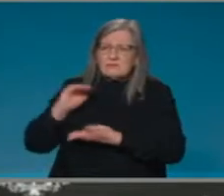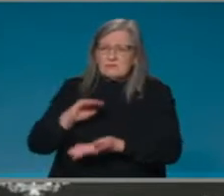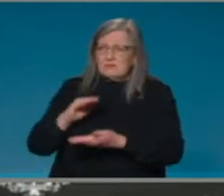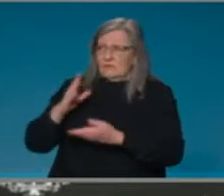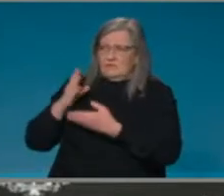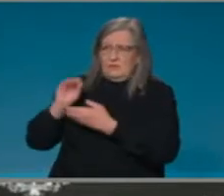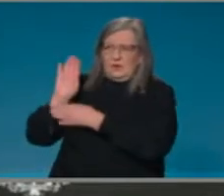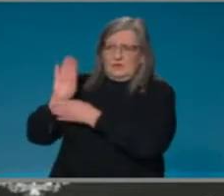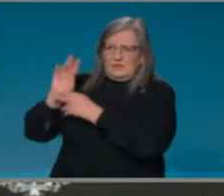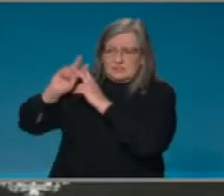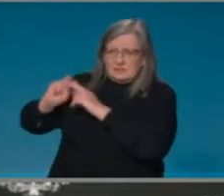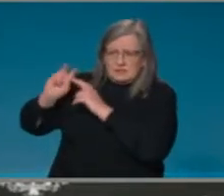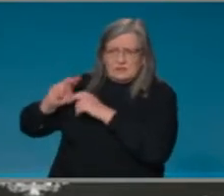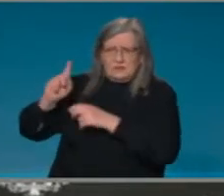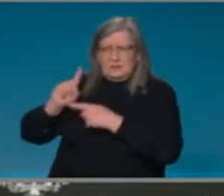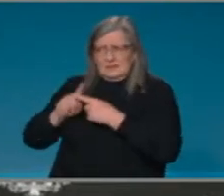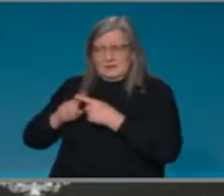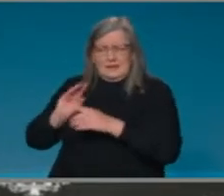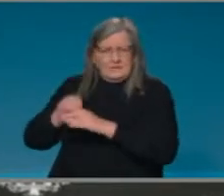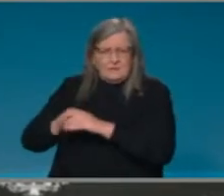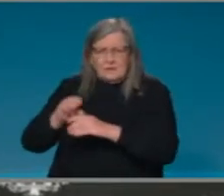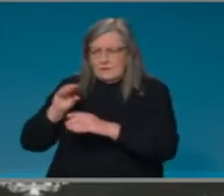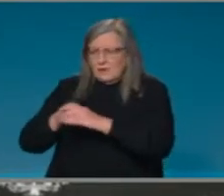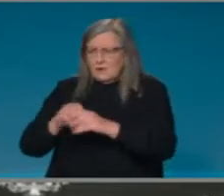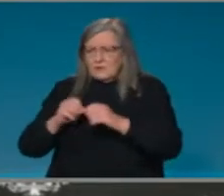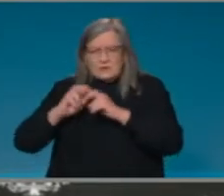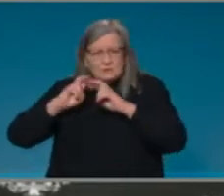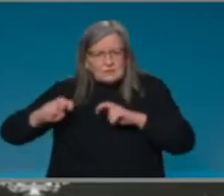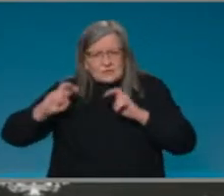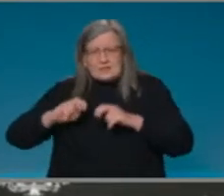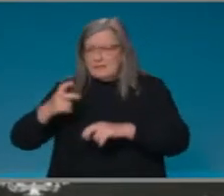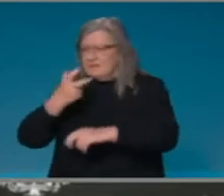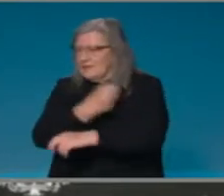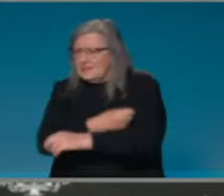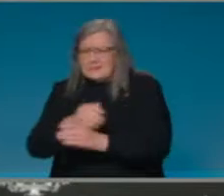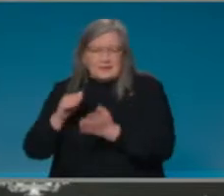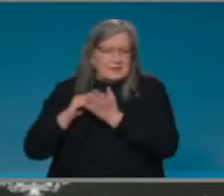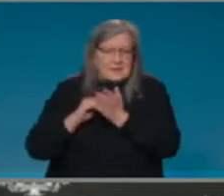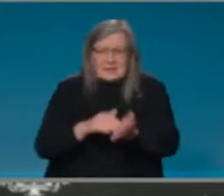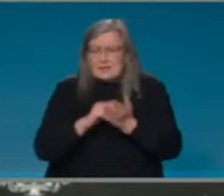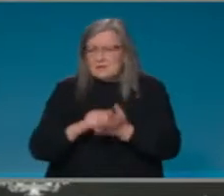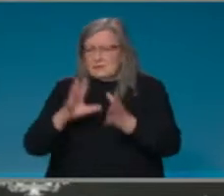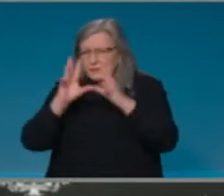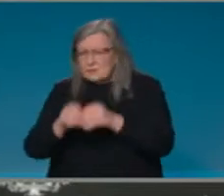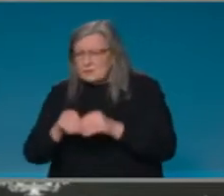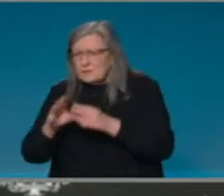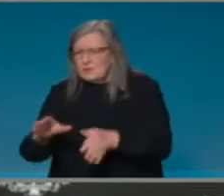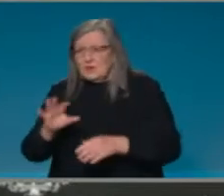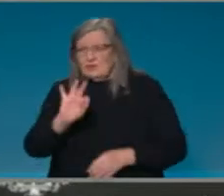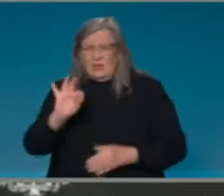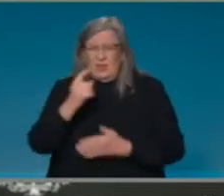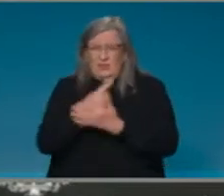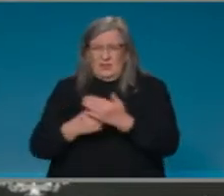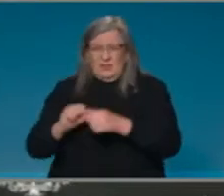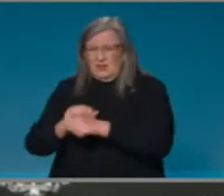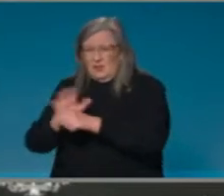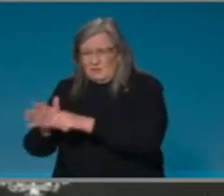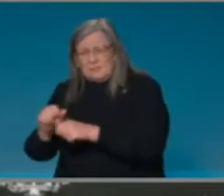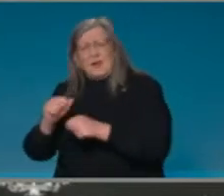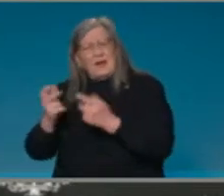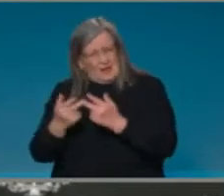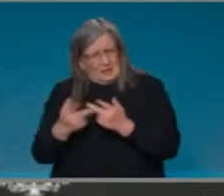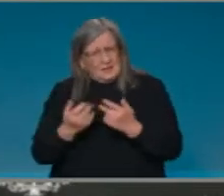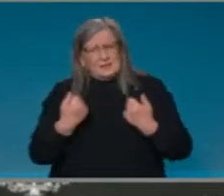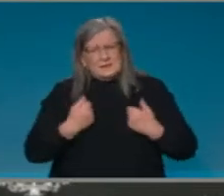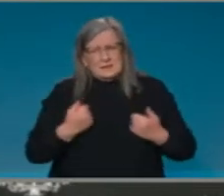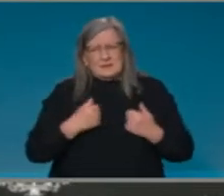our part in the search for vaccines, treatments, cures, for not just COVID, but for all of the diseases. Thank you very